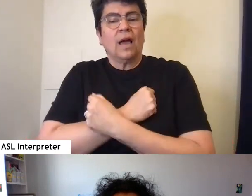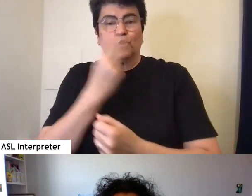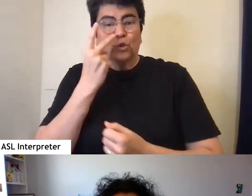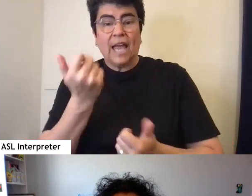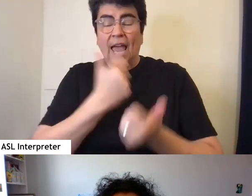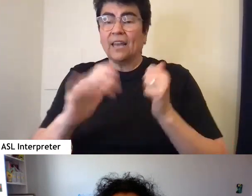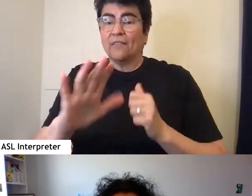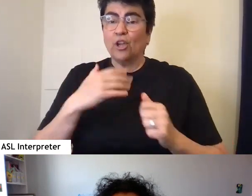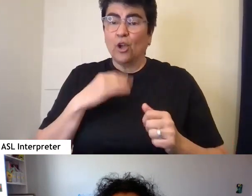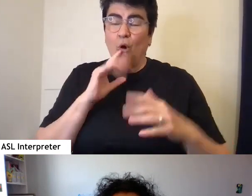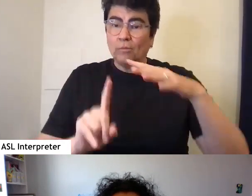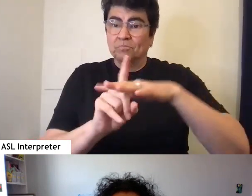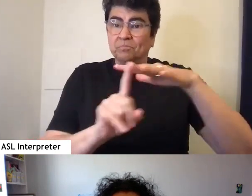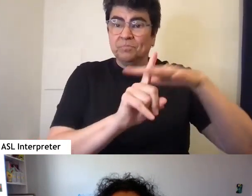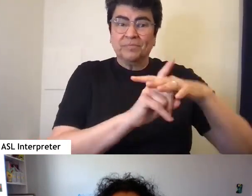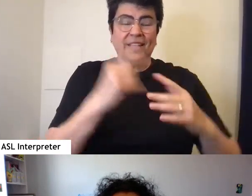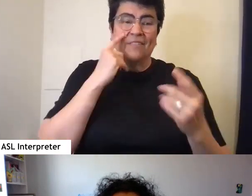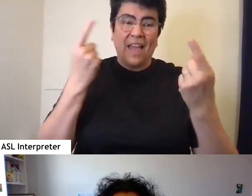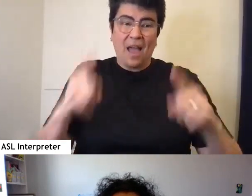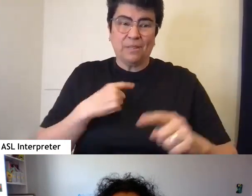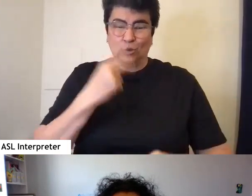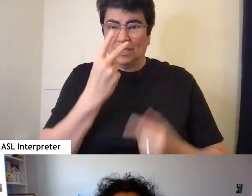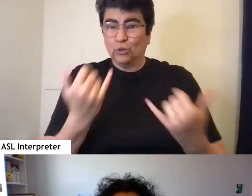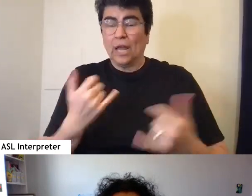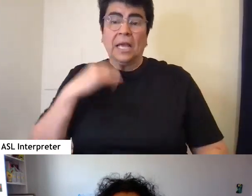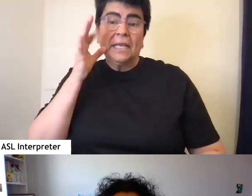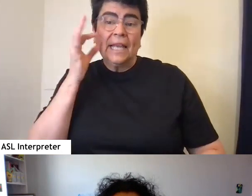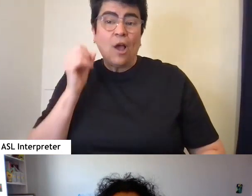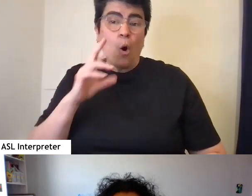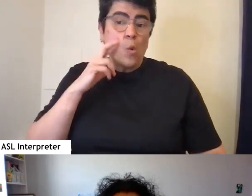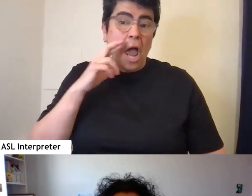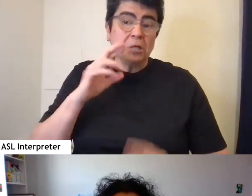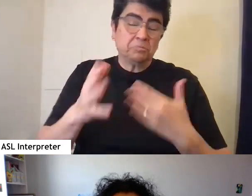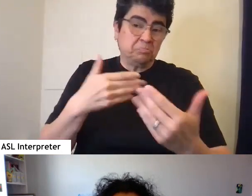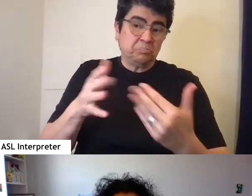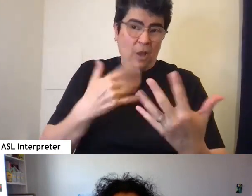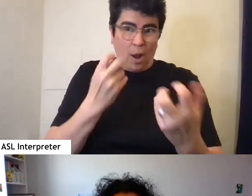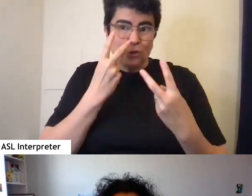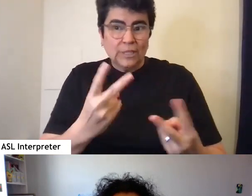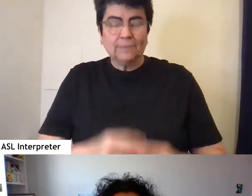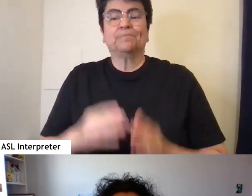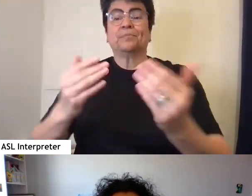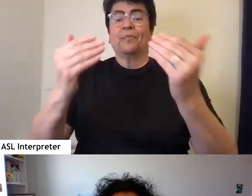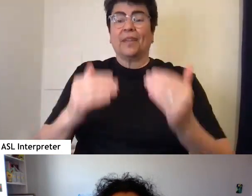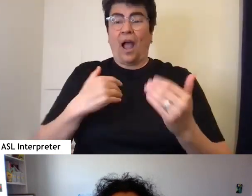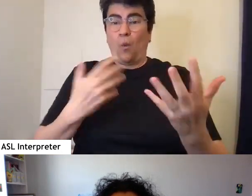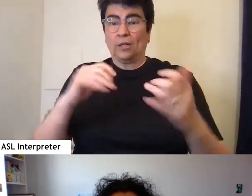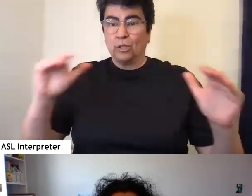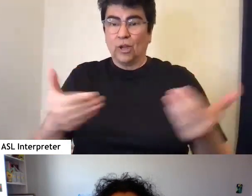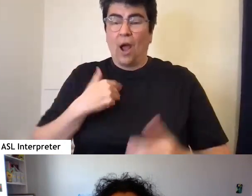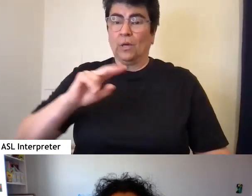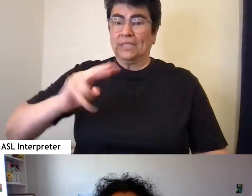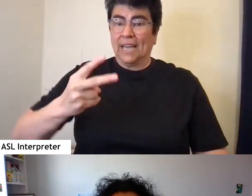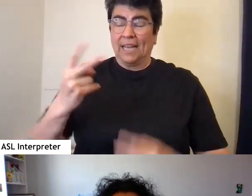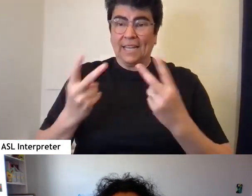of your flukes appear if they happen to make an appearance today, kitty or ratties. Next I'd like to introduce our second